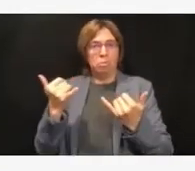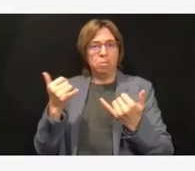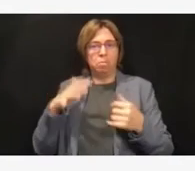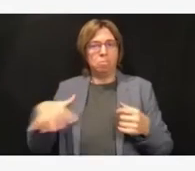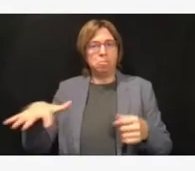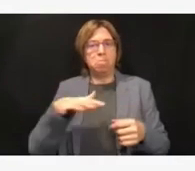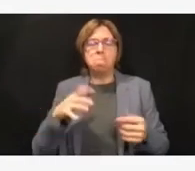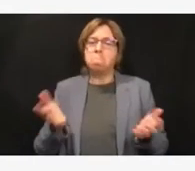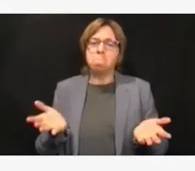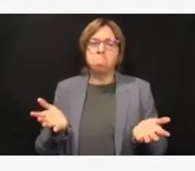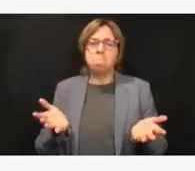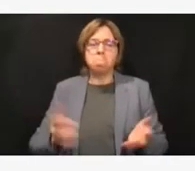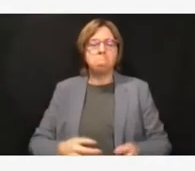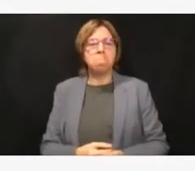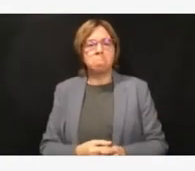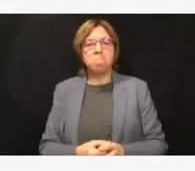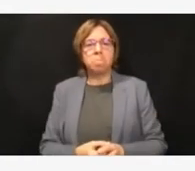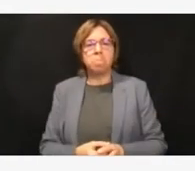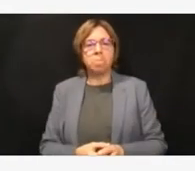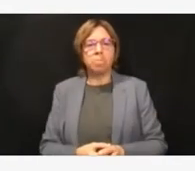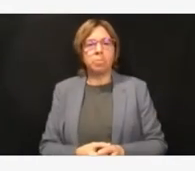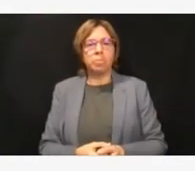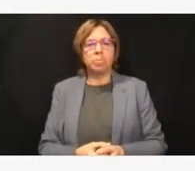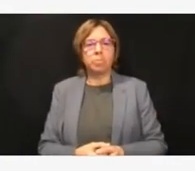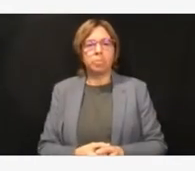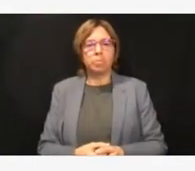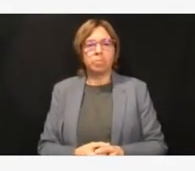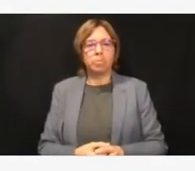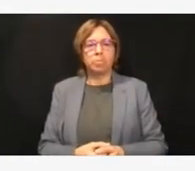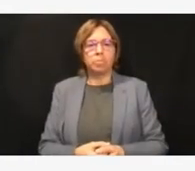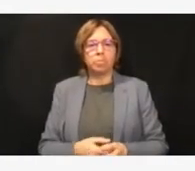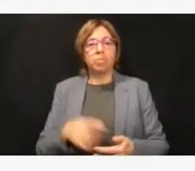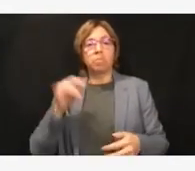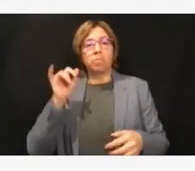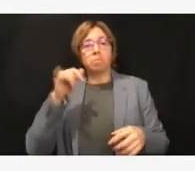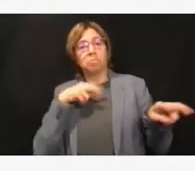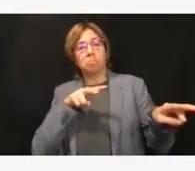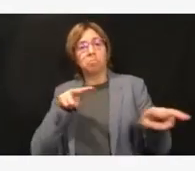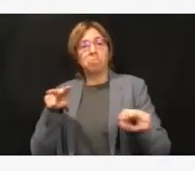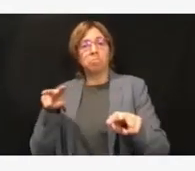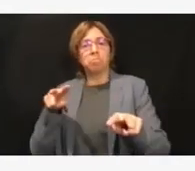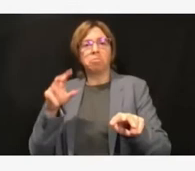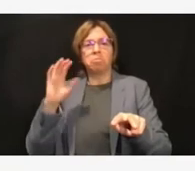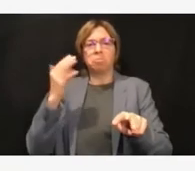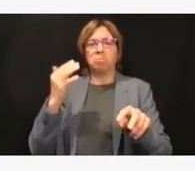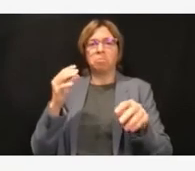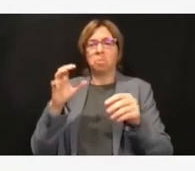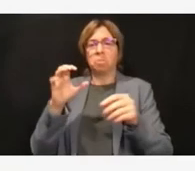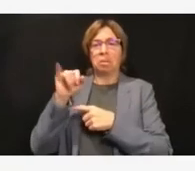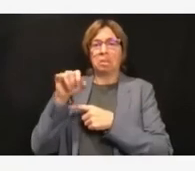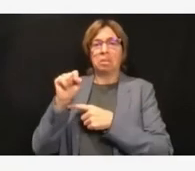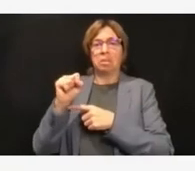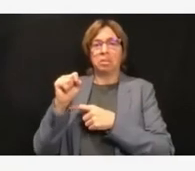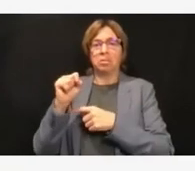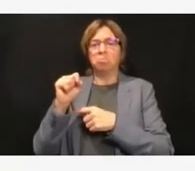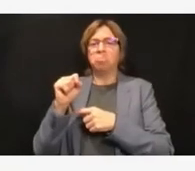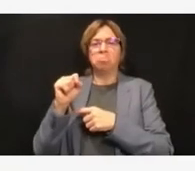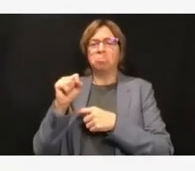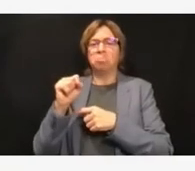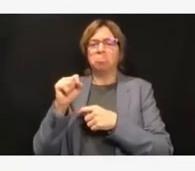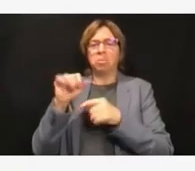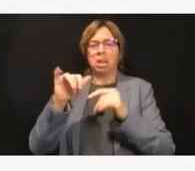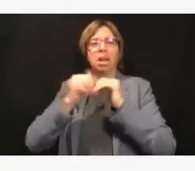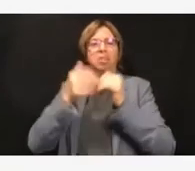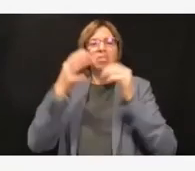we communicated that we were no longer in a crisis position. In terms of how we're thinking about the near-term future,